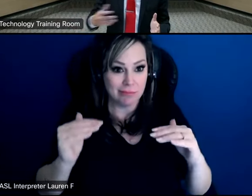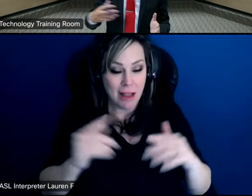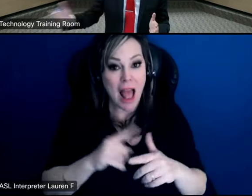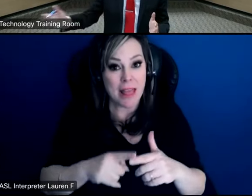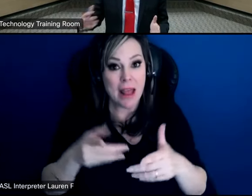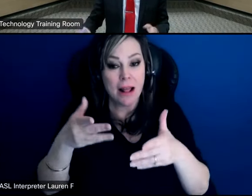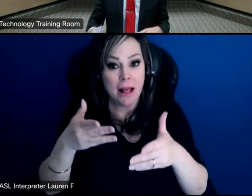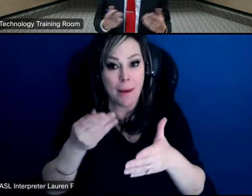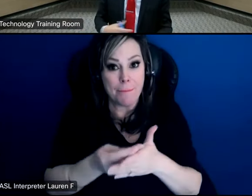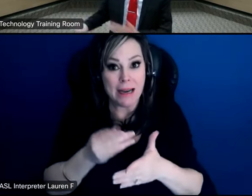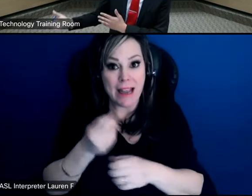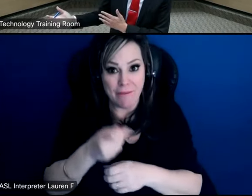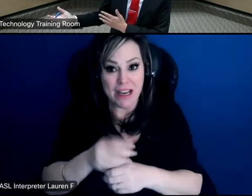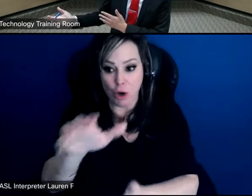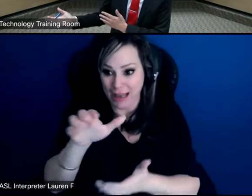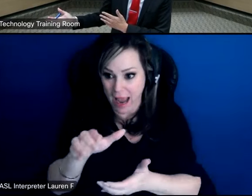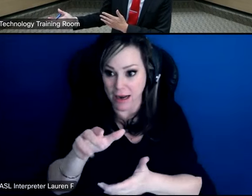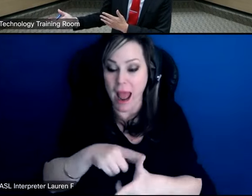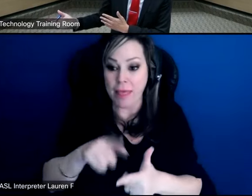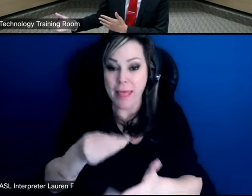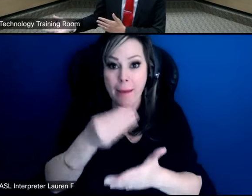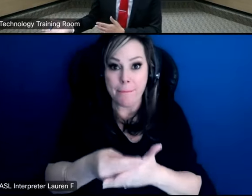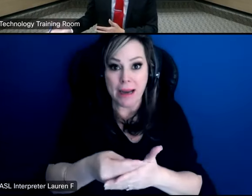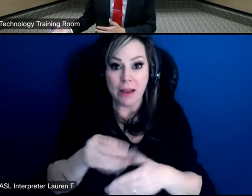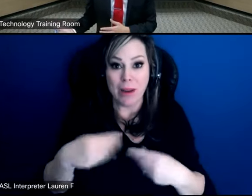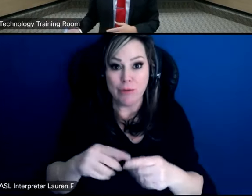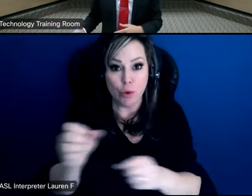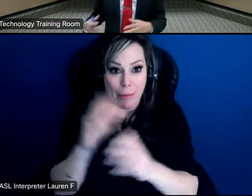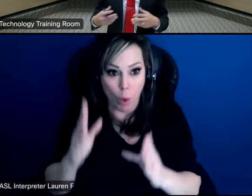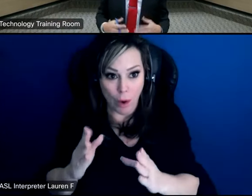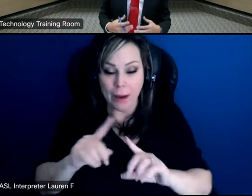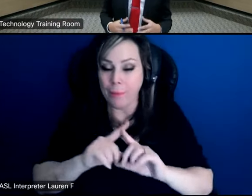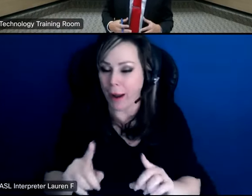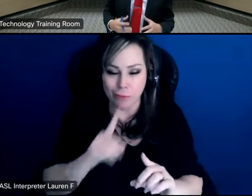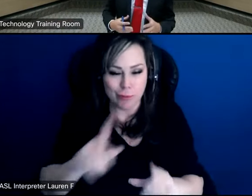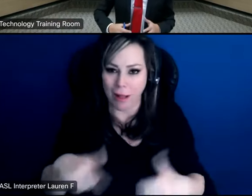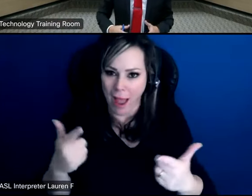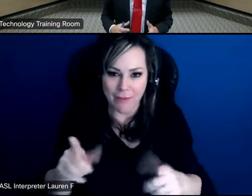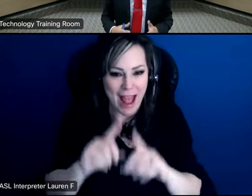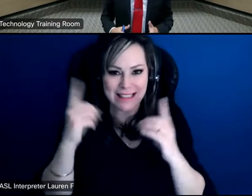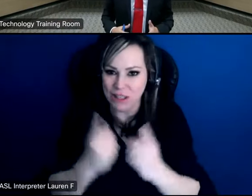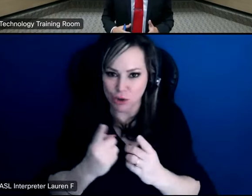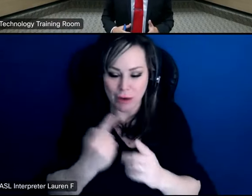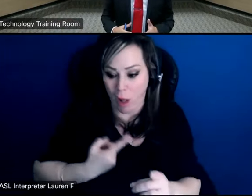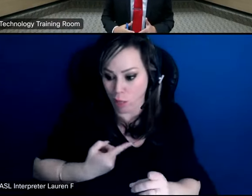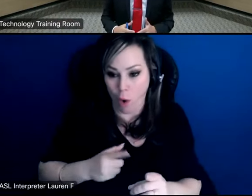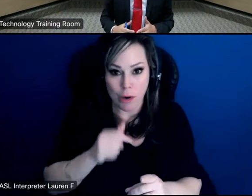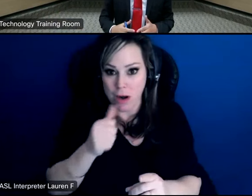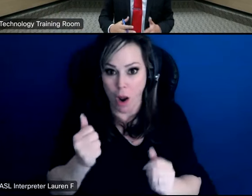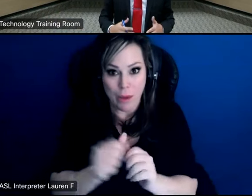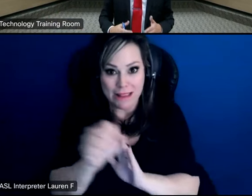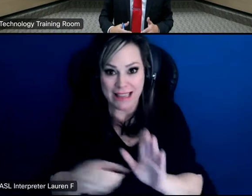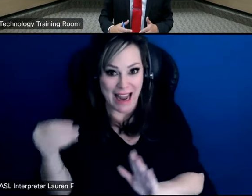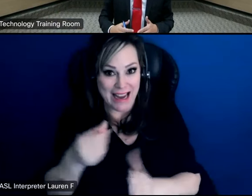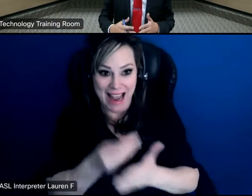money we're given each year and then we can pass that on to our employees but the reality is as a district alone without state aid there is